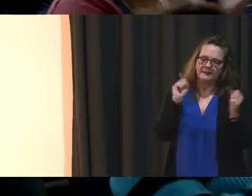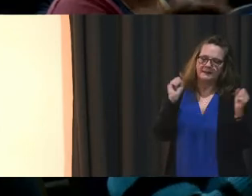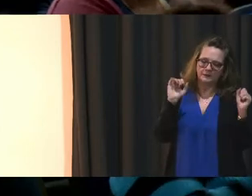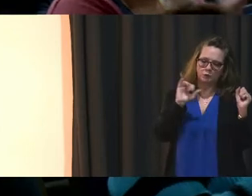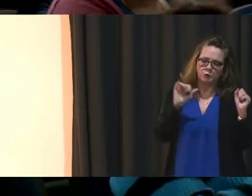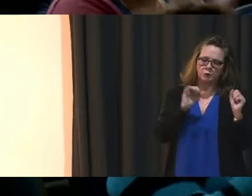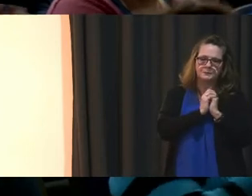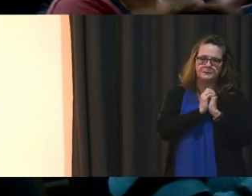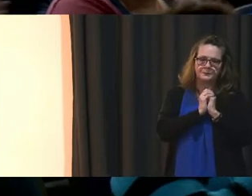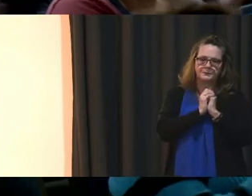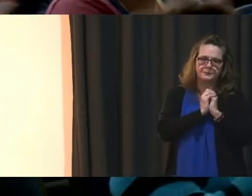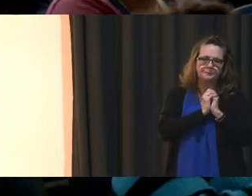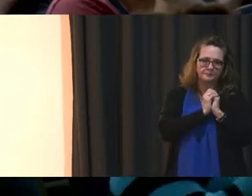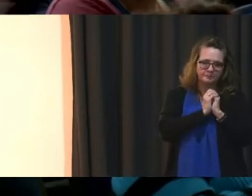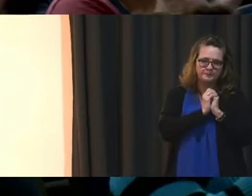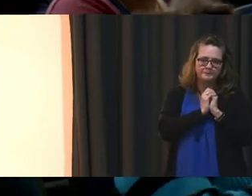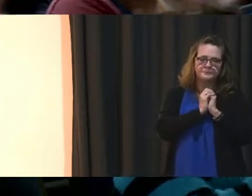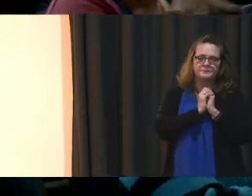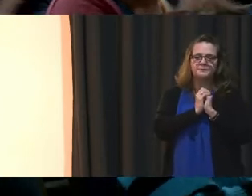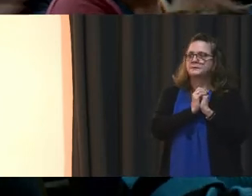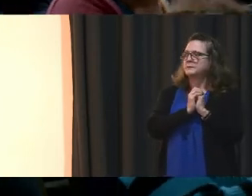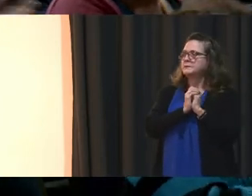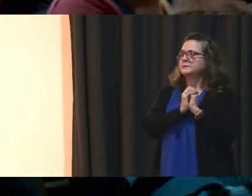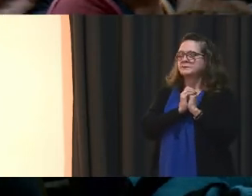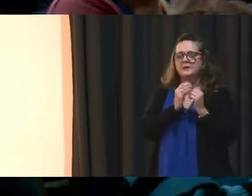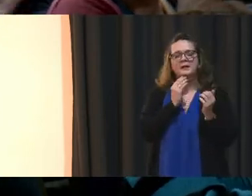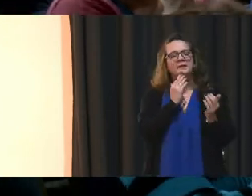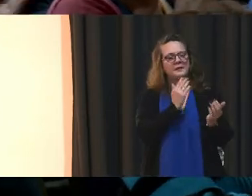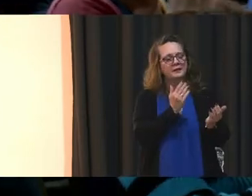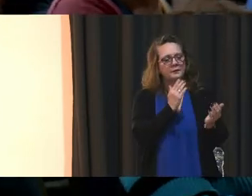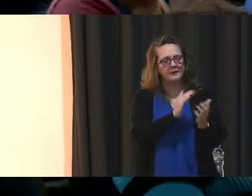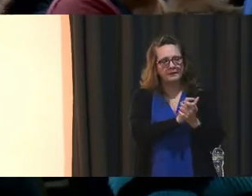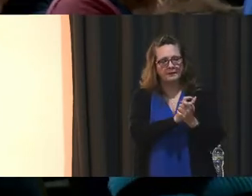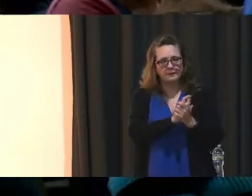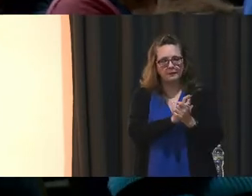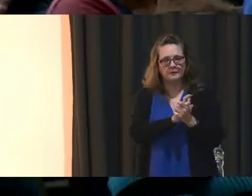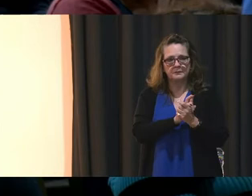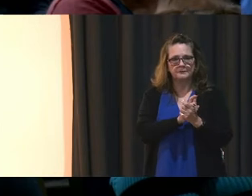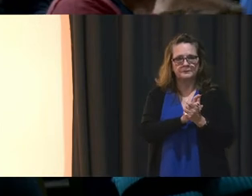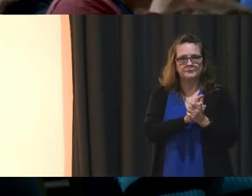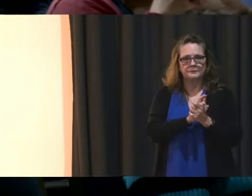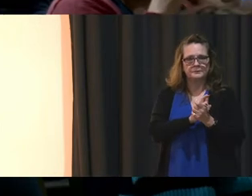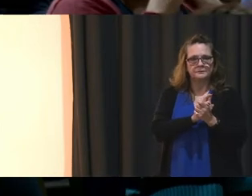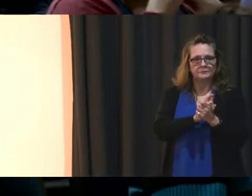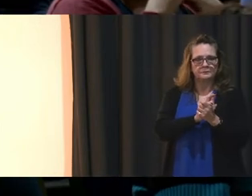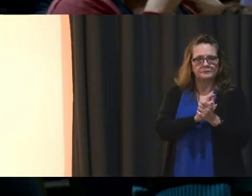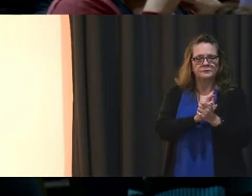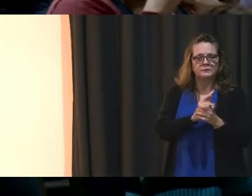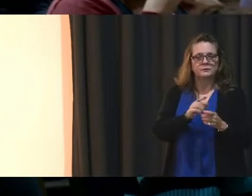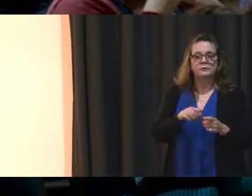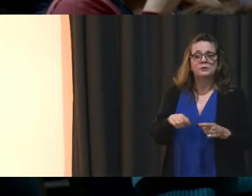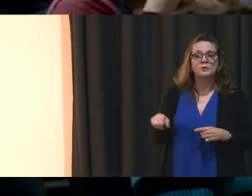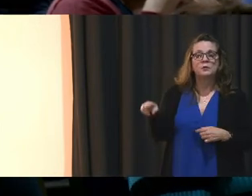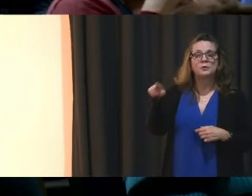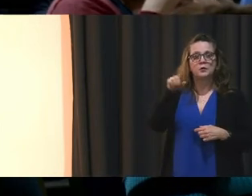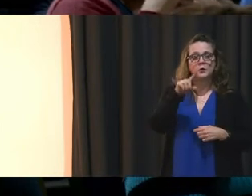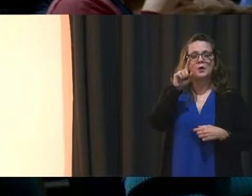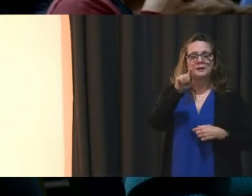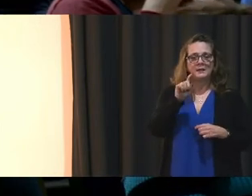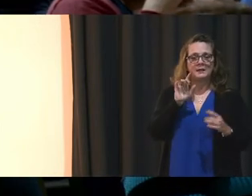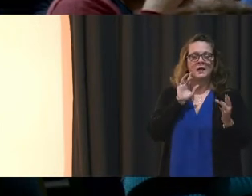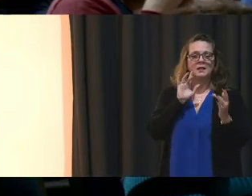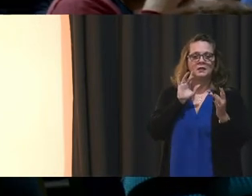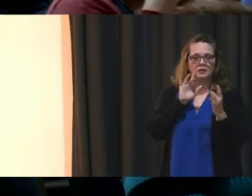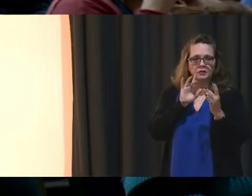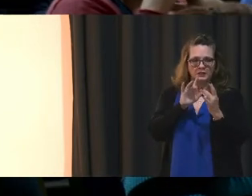Thank you very much. We appreciate it. And the truancy was brought up. Y'all need to also reach out and